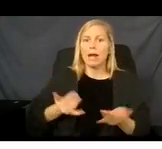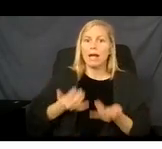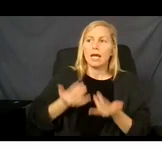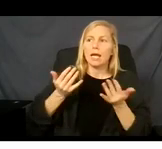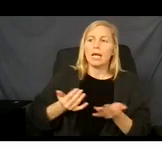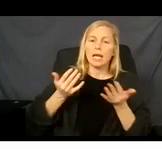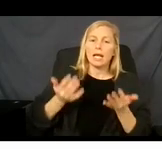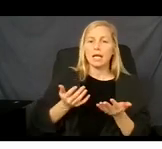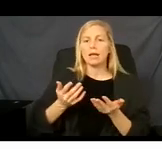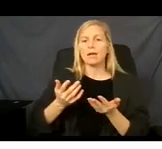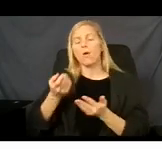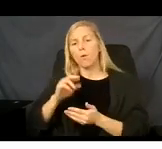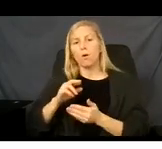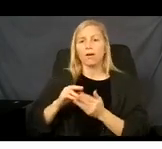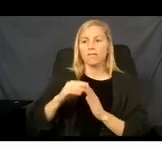Medicaid application.